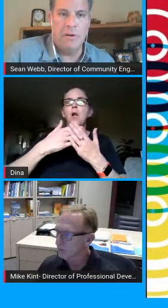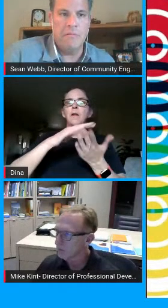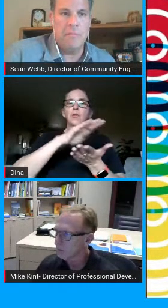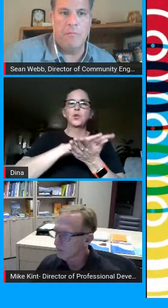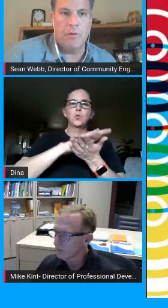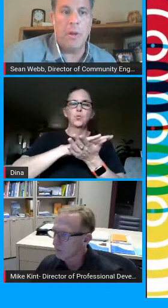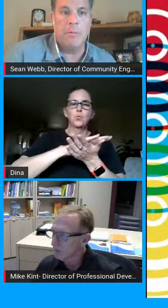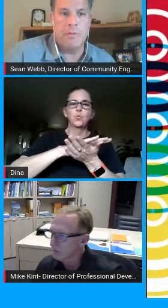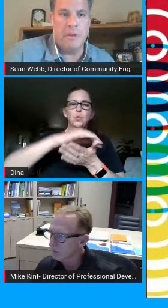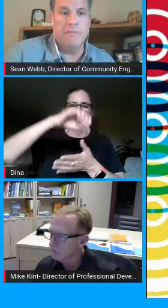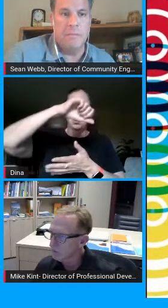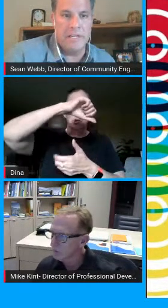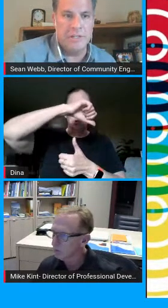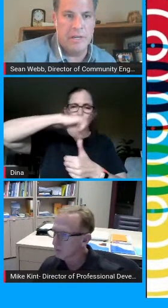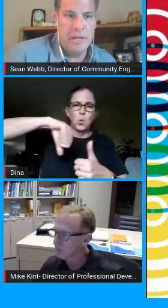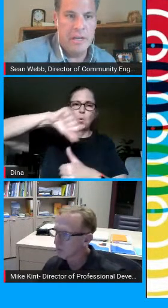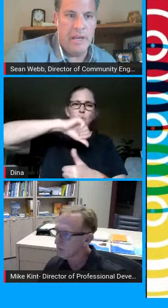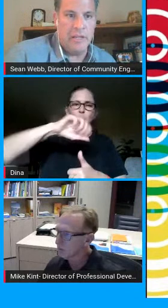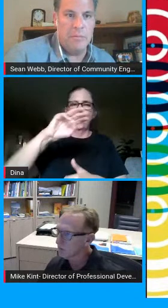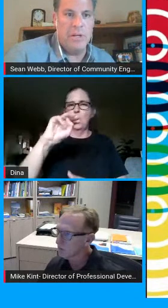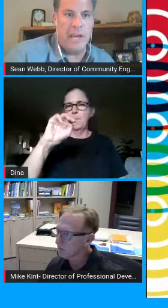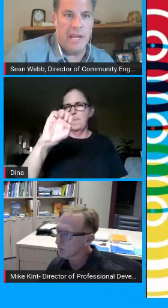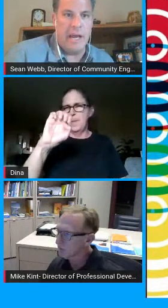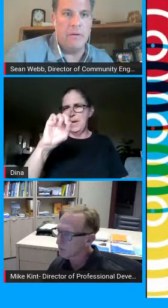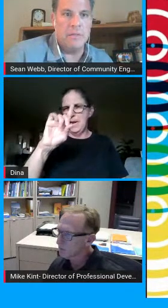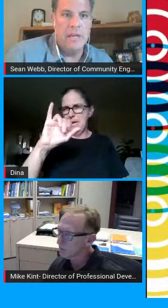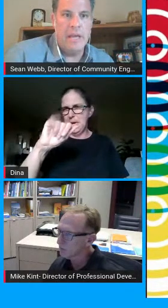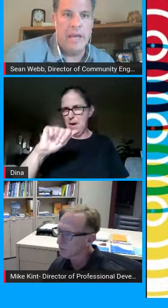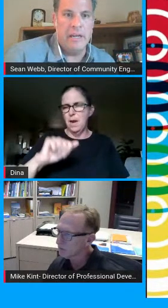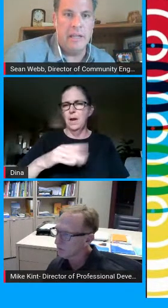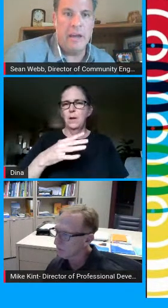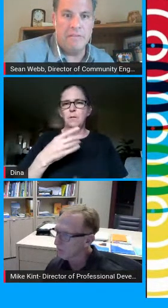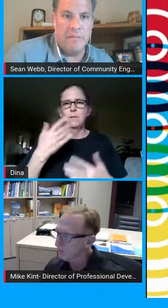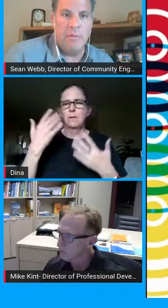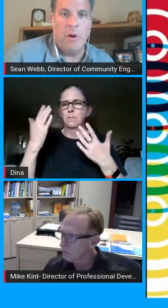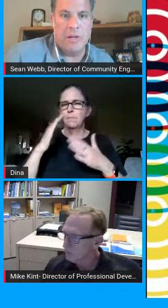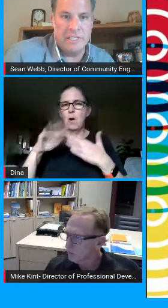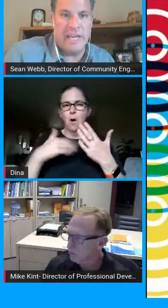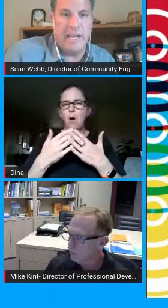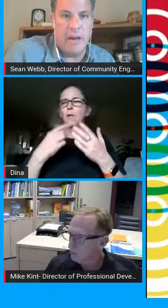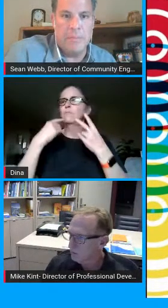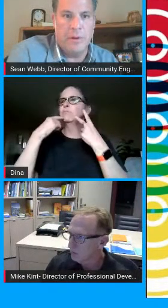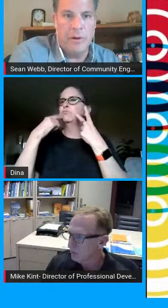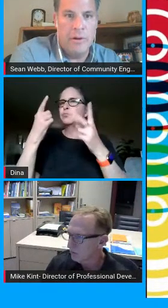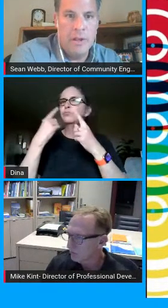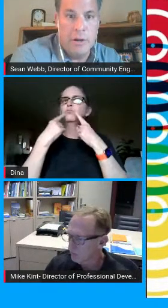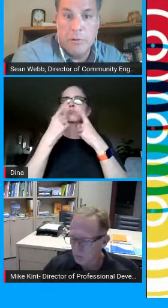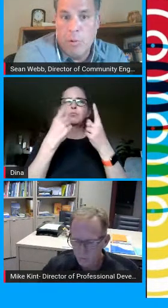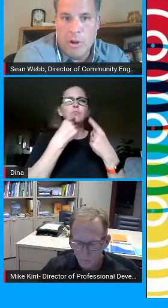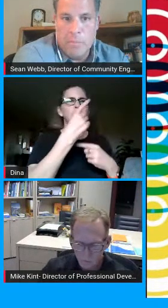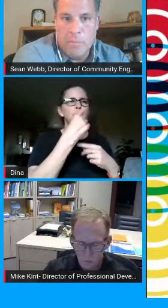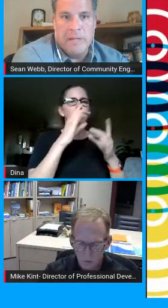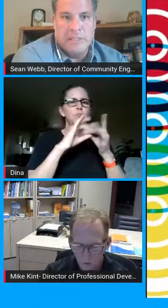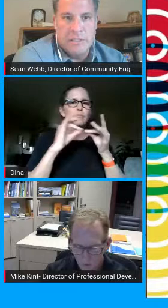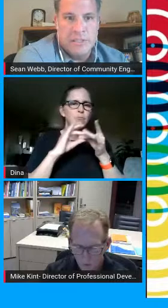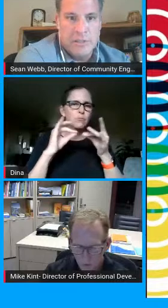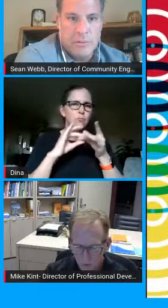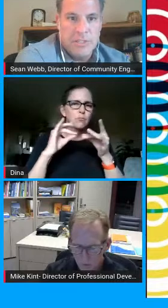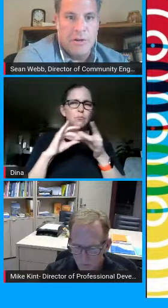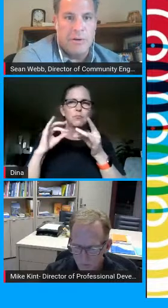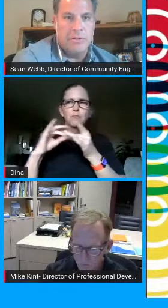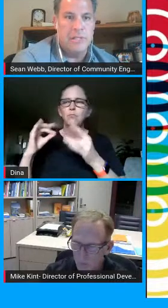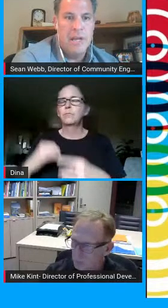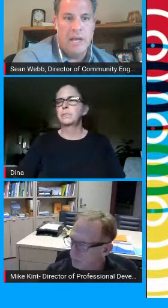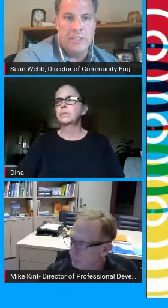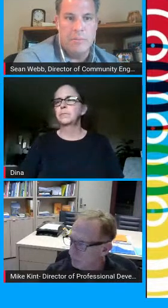very forthcoming with information and communicating out and a lot of them are already setting up their you know their welcome back messages